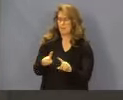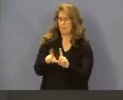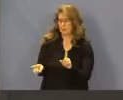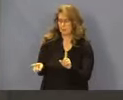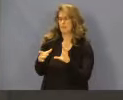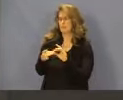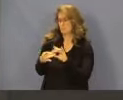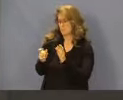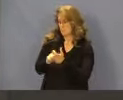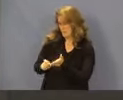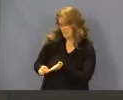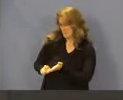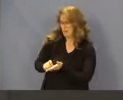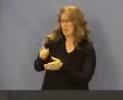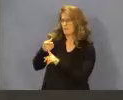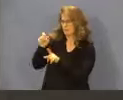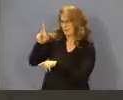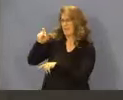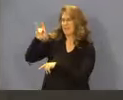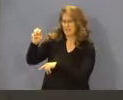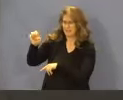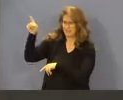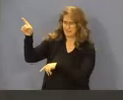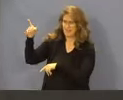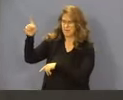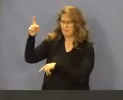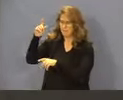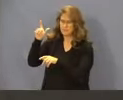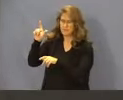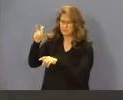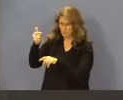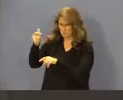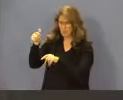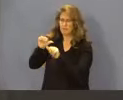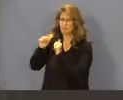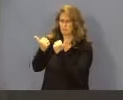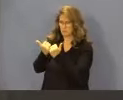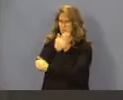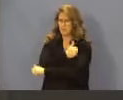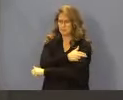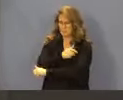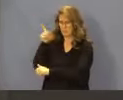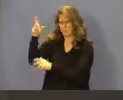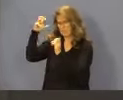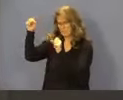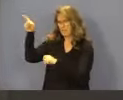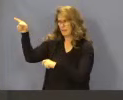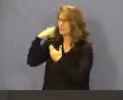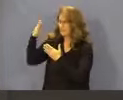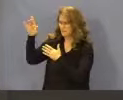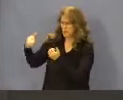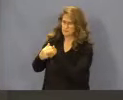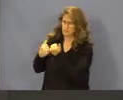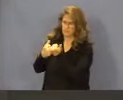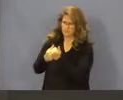CEO of the Georgia Hospital Association. The comment was in full support of the proposed changes. The department thanks President Nagel and